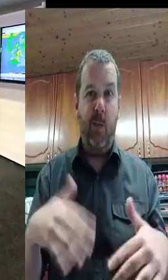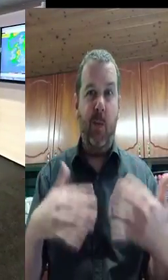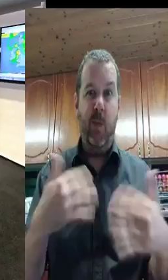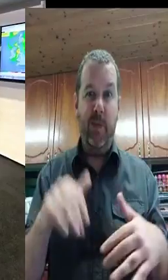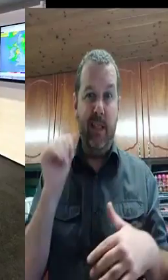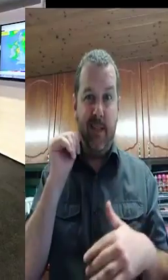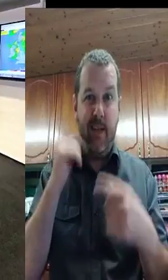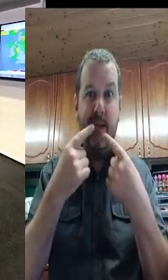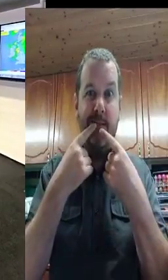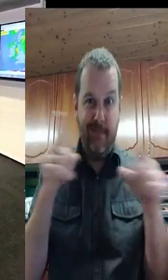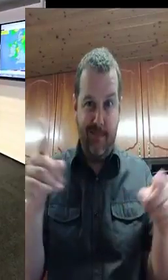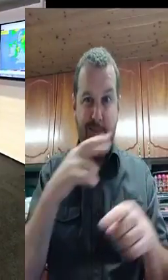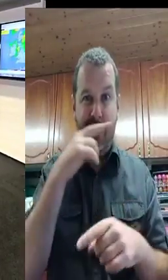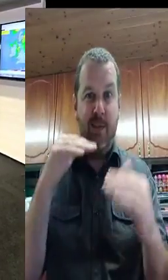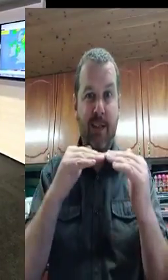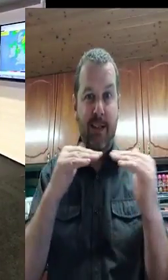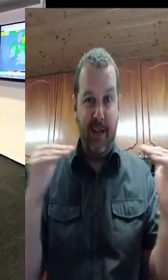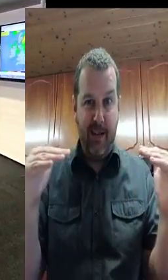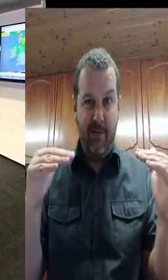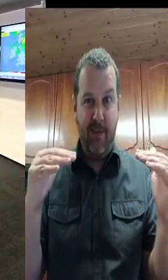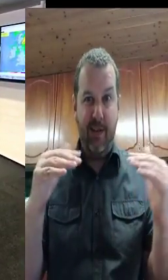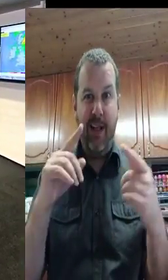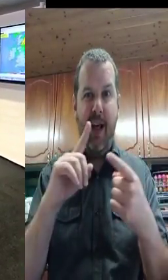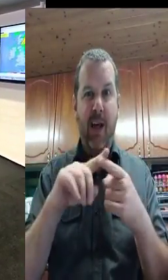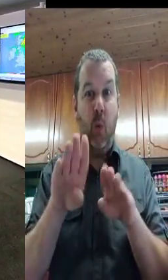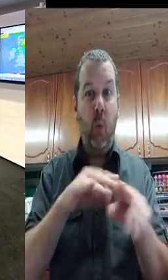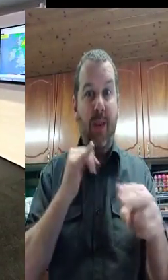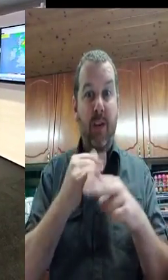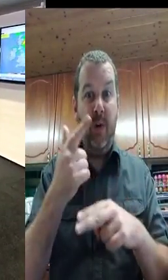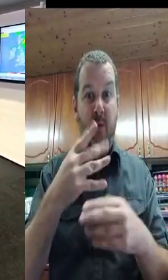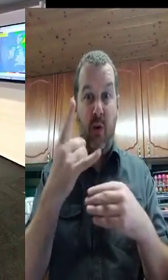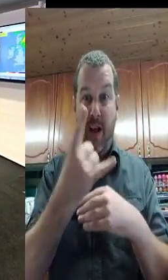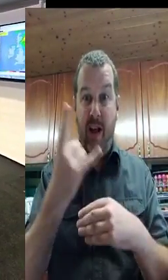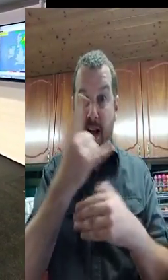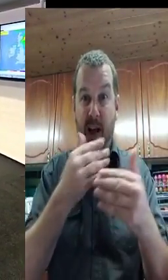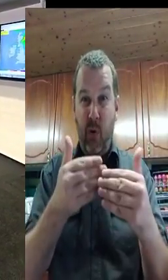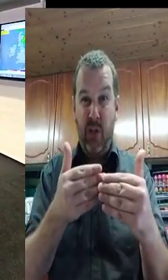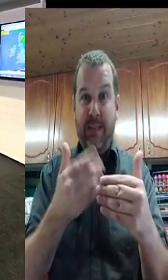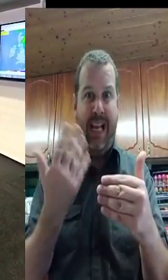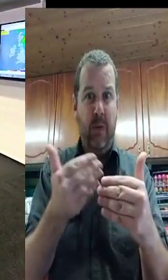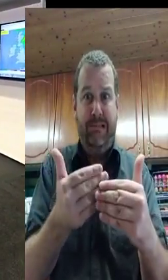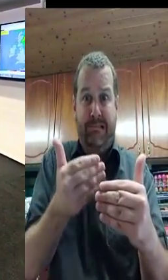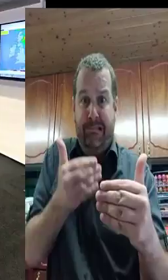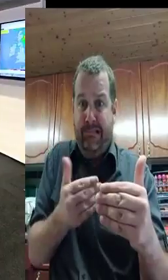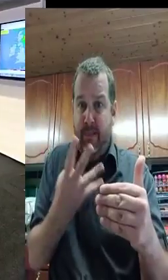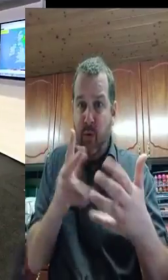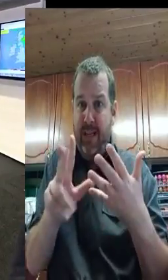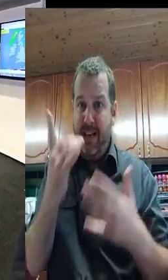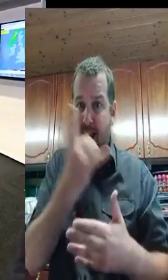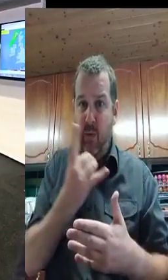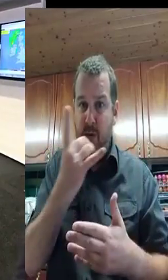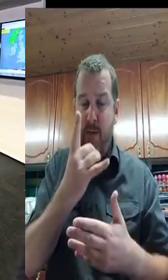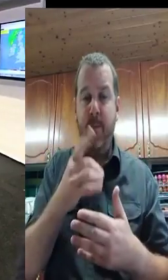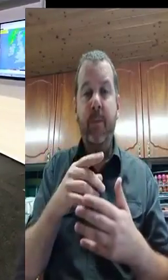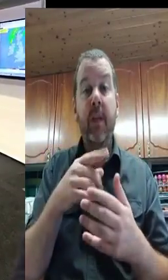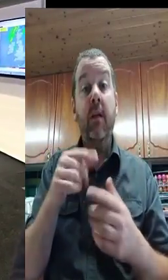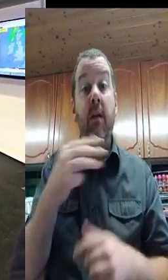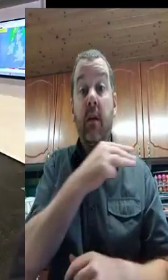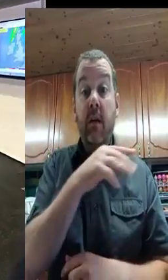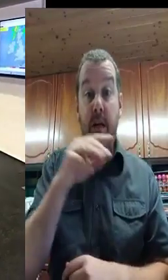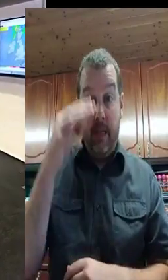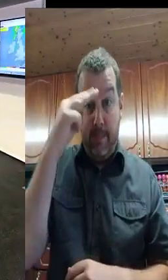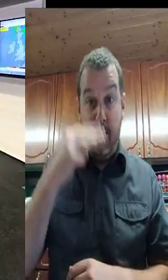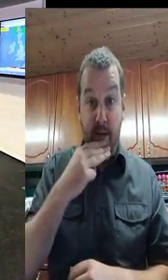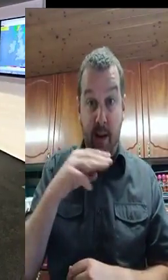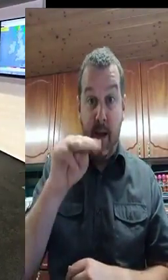statistics, only 15 hurricanes have passed within 200 nautical miles of the Azores, since, if you like,